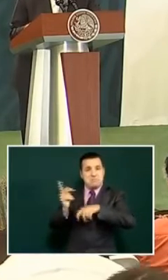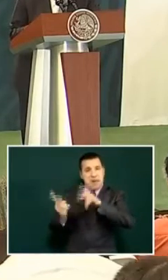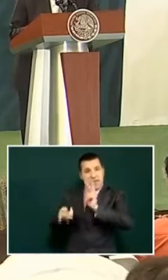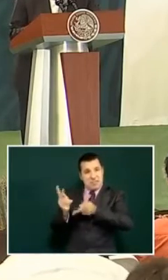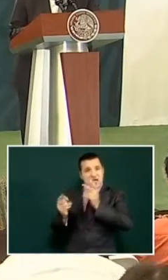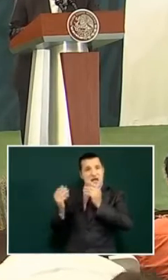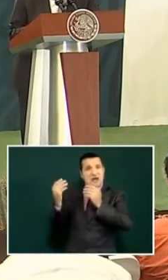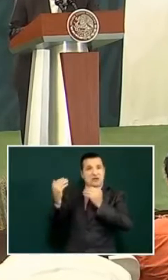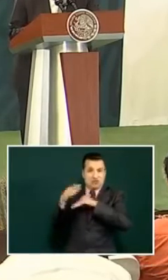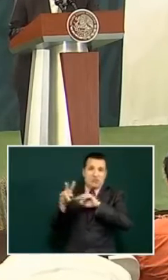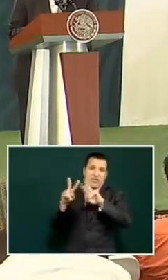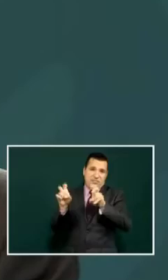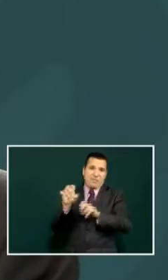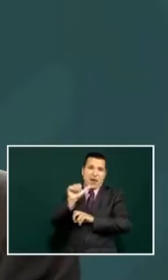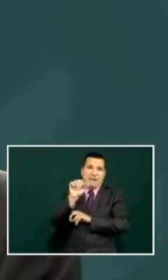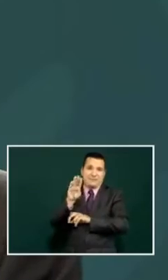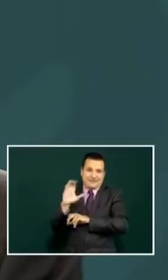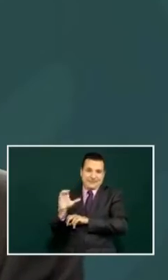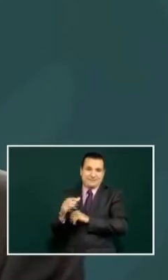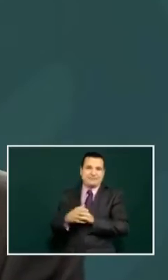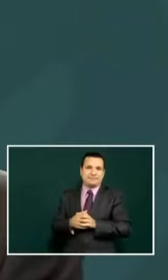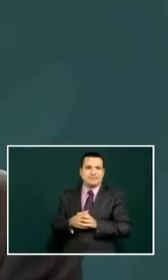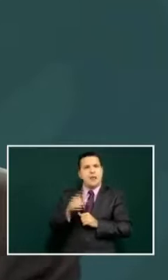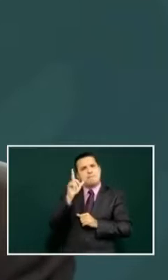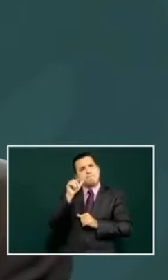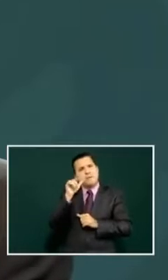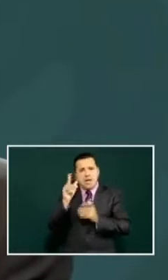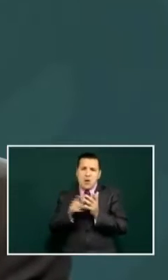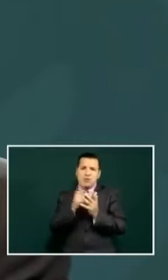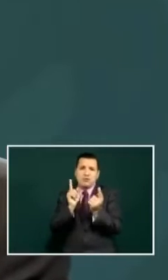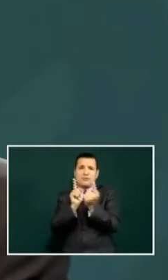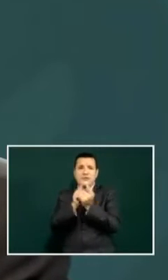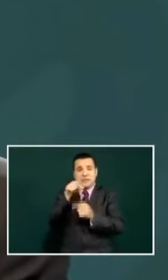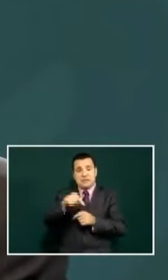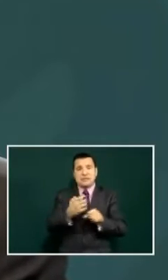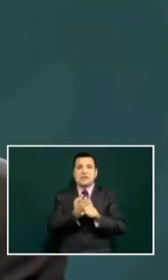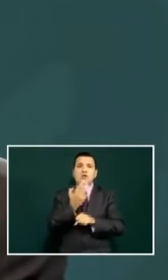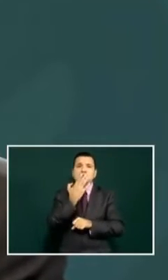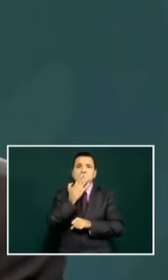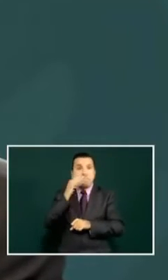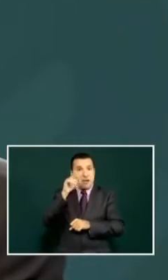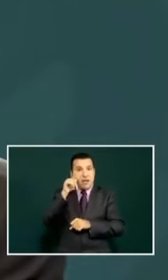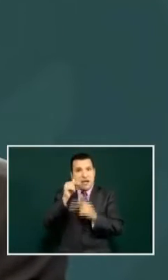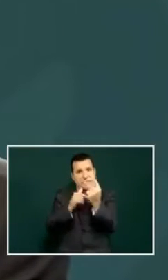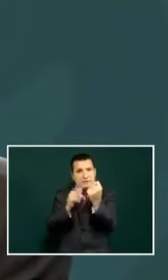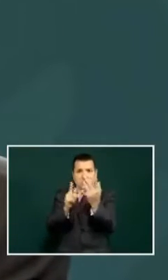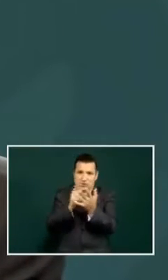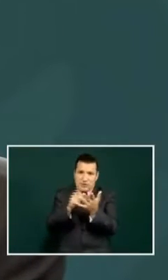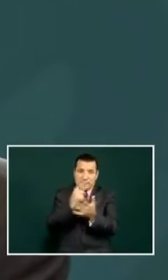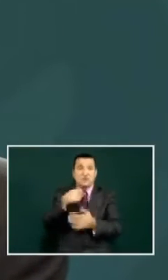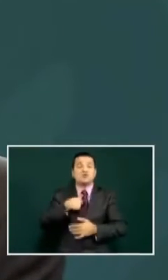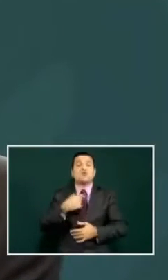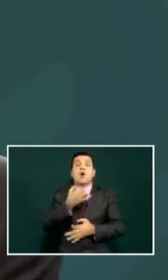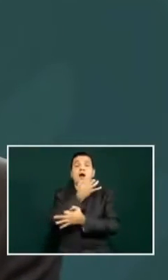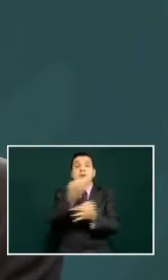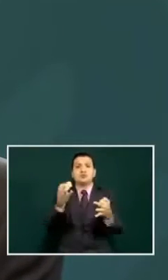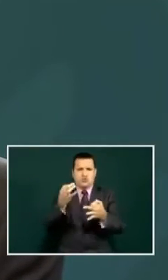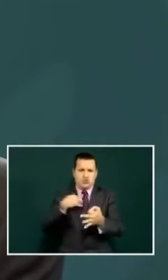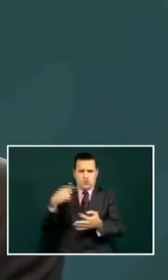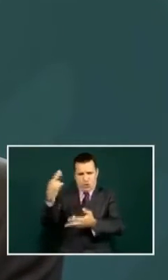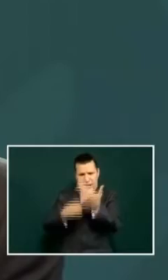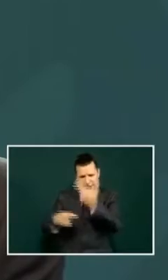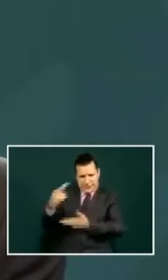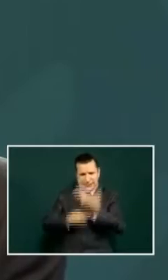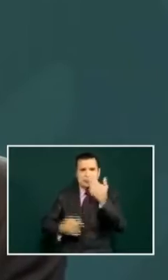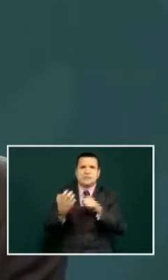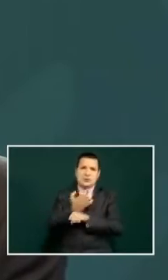tomorrow and the case of Sonora I just want to say we're very happy and I